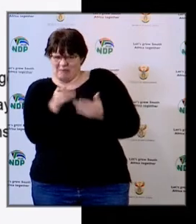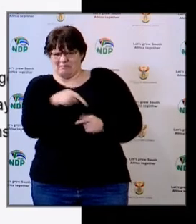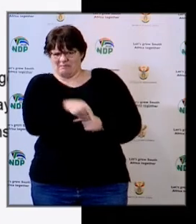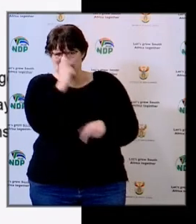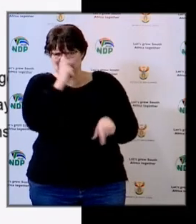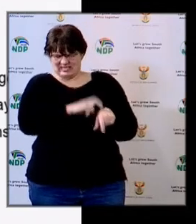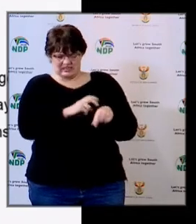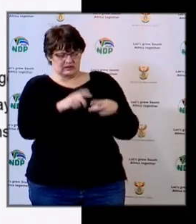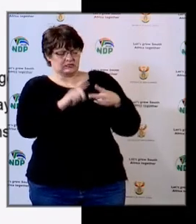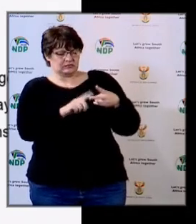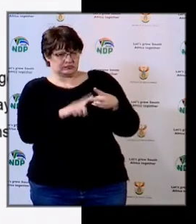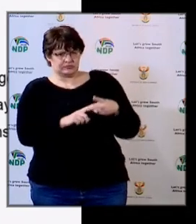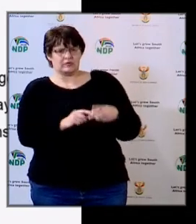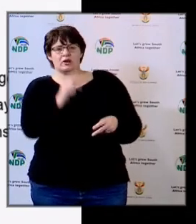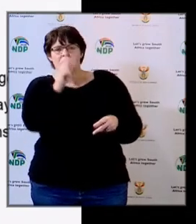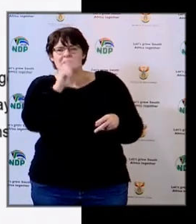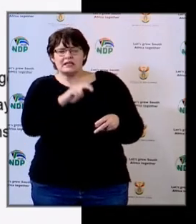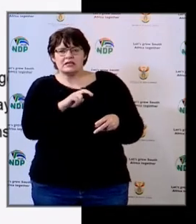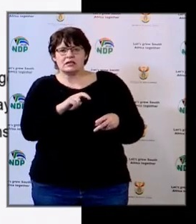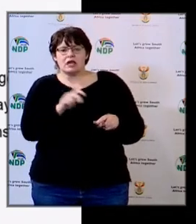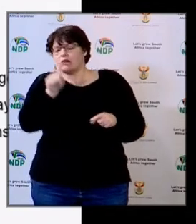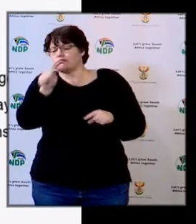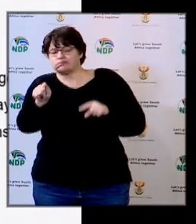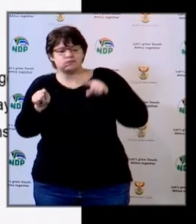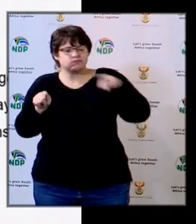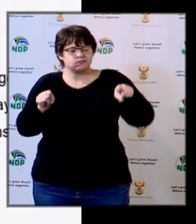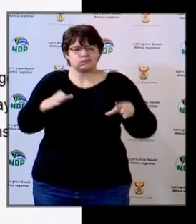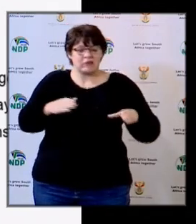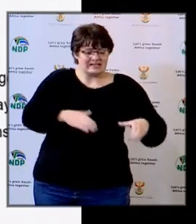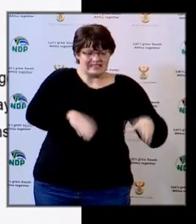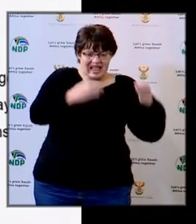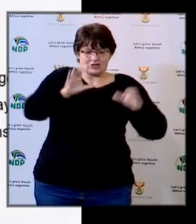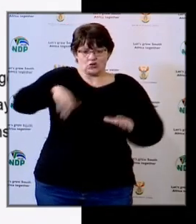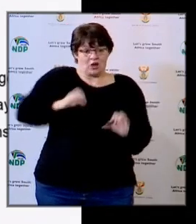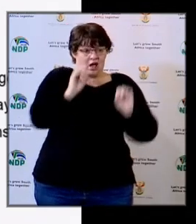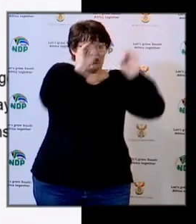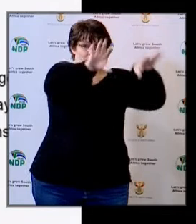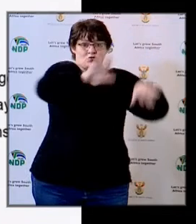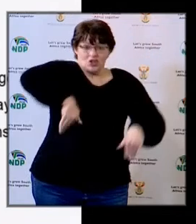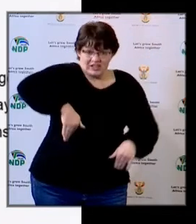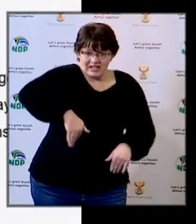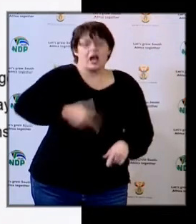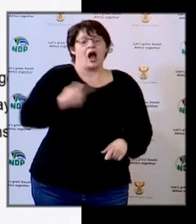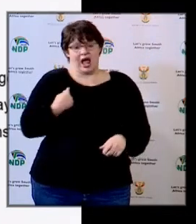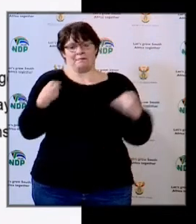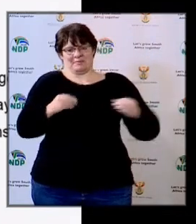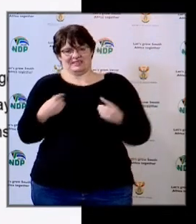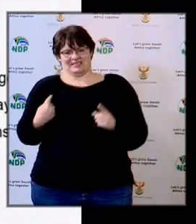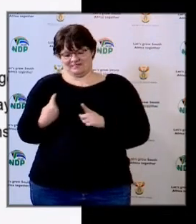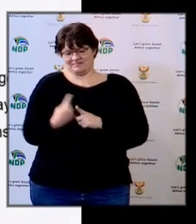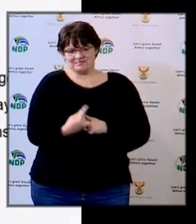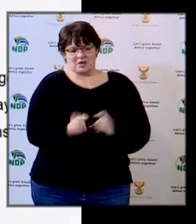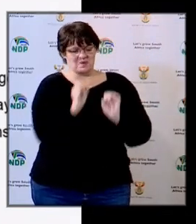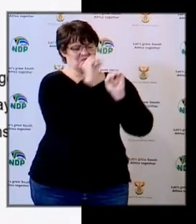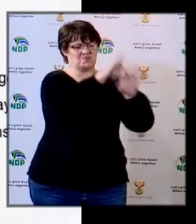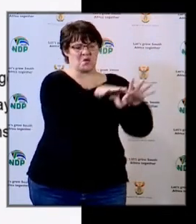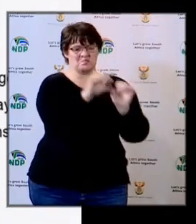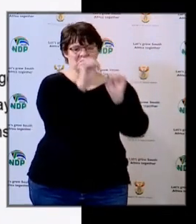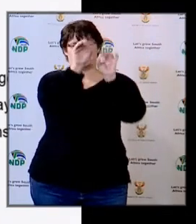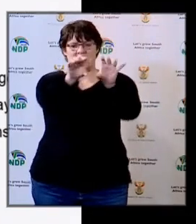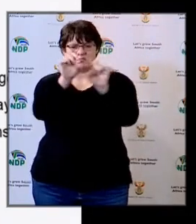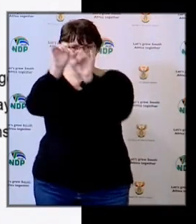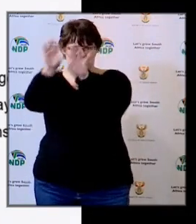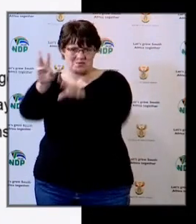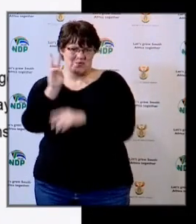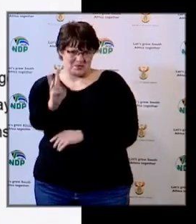needs to be done is that we need to deliver the remaining tanks to the schools across the provinces